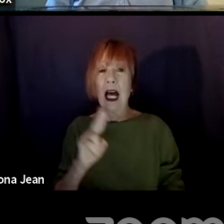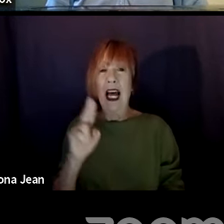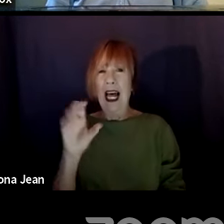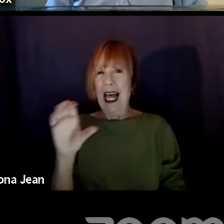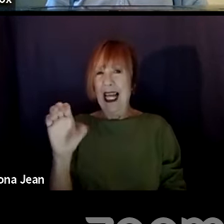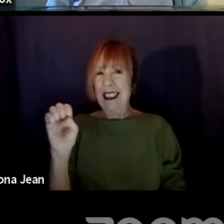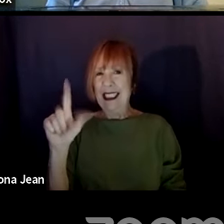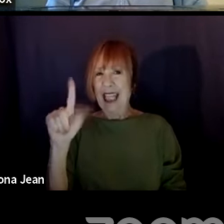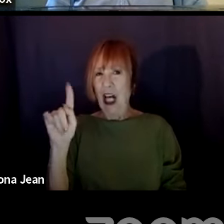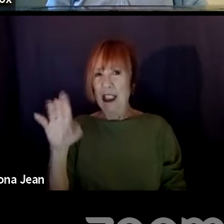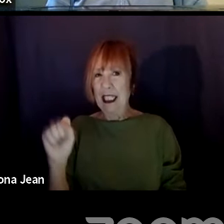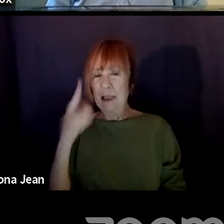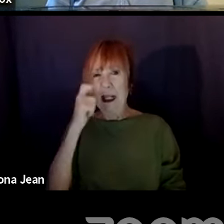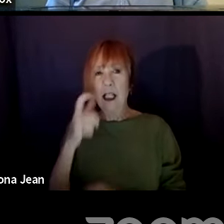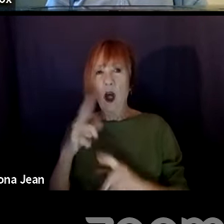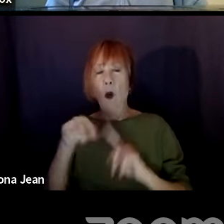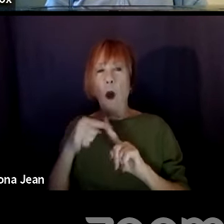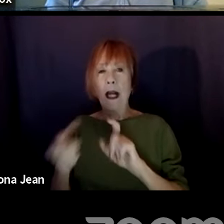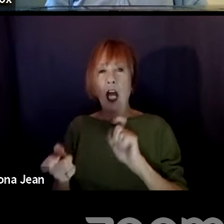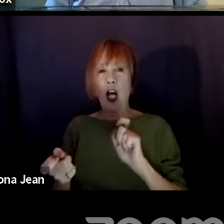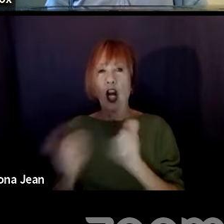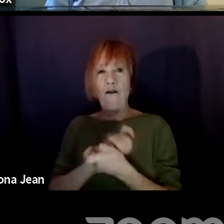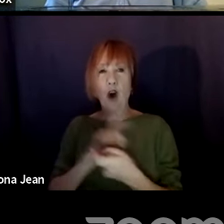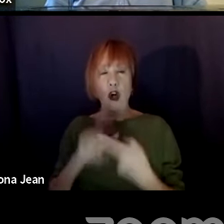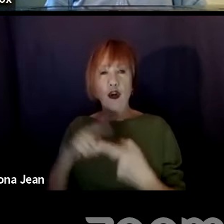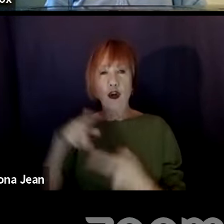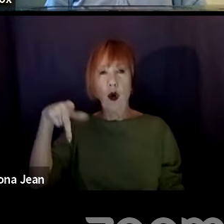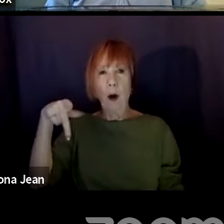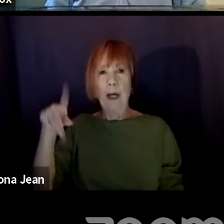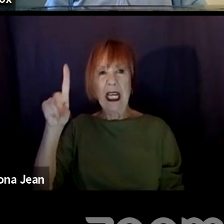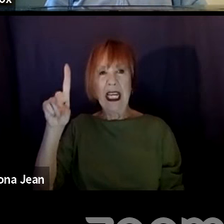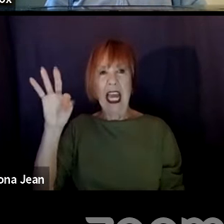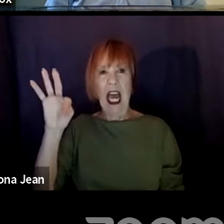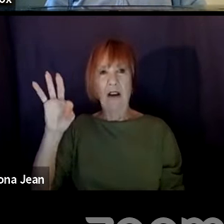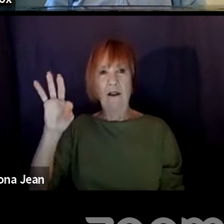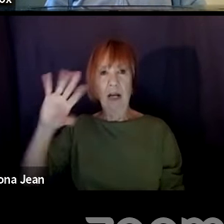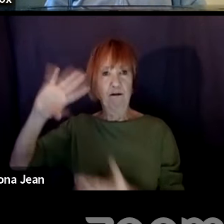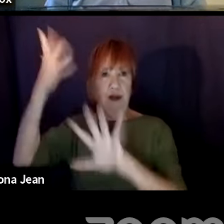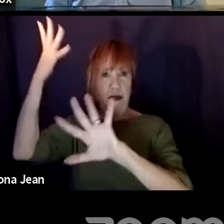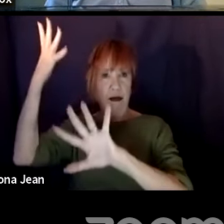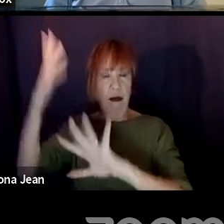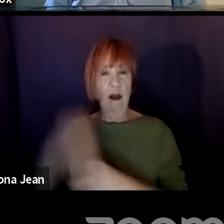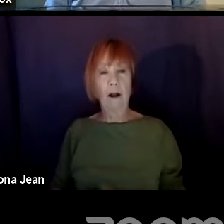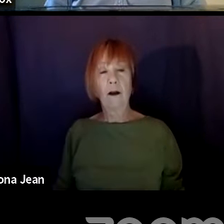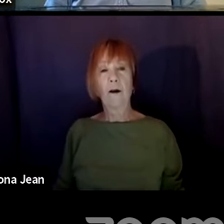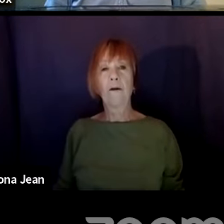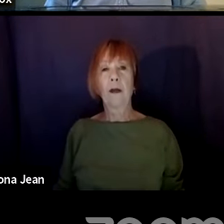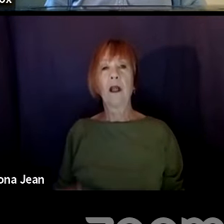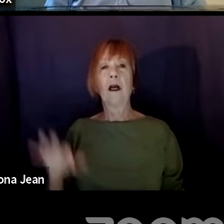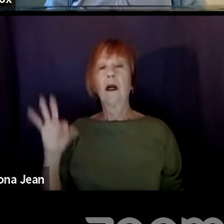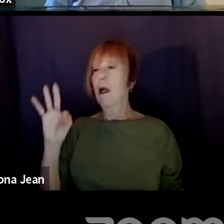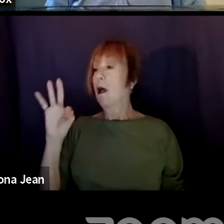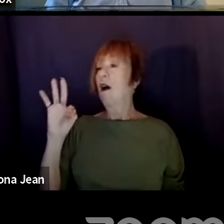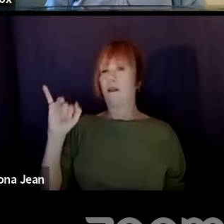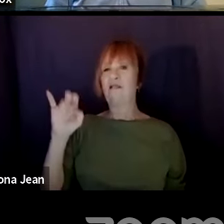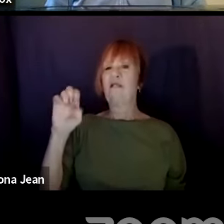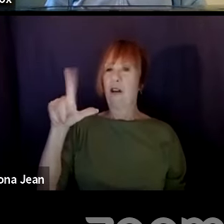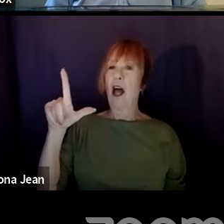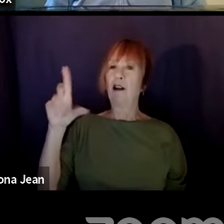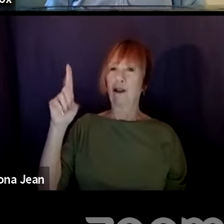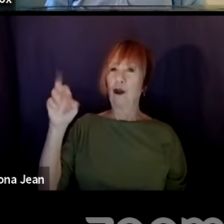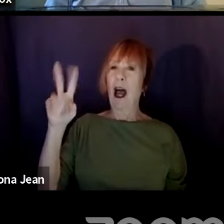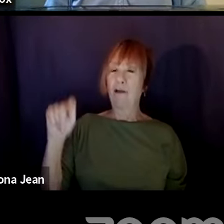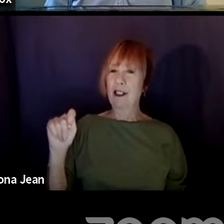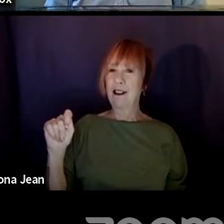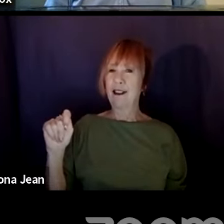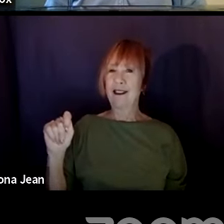convert it to PDF, it really messes things up. Good tip. And Maria? Final Draft. Final